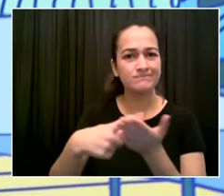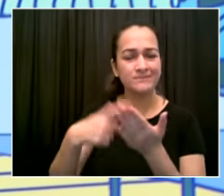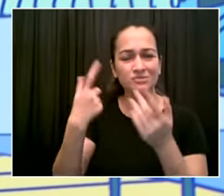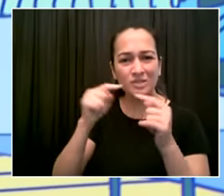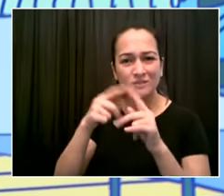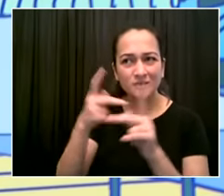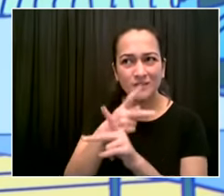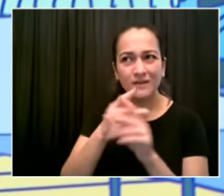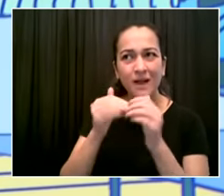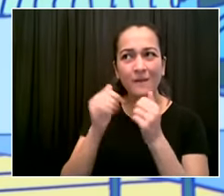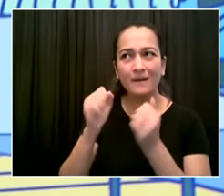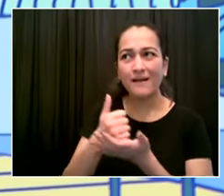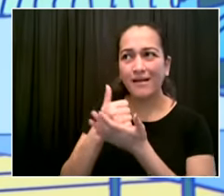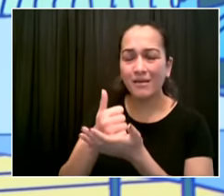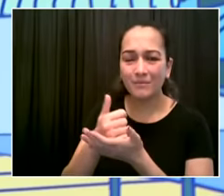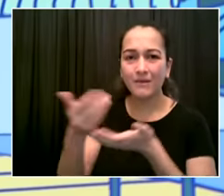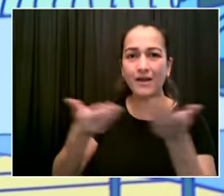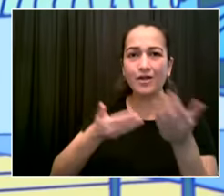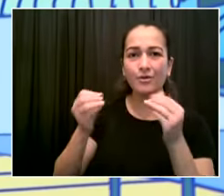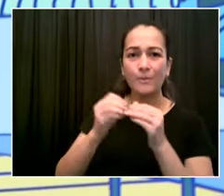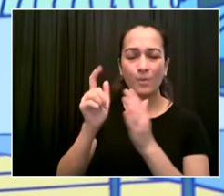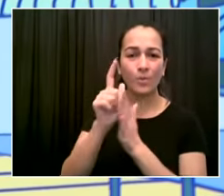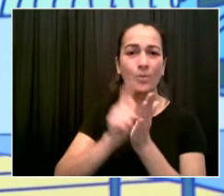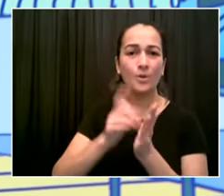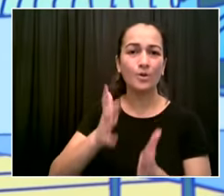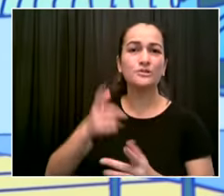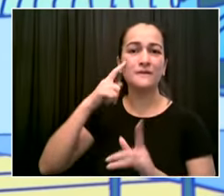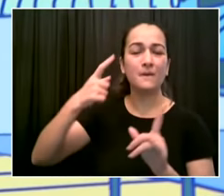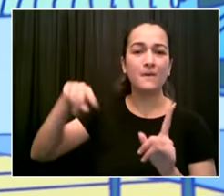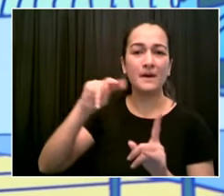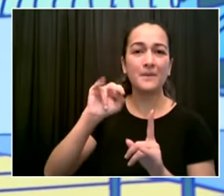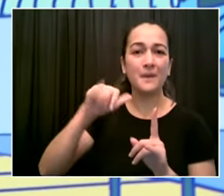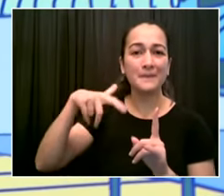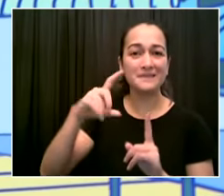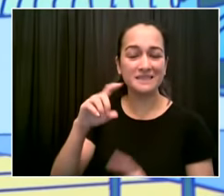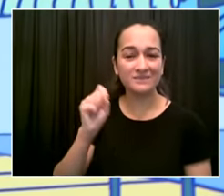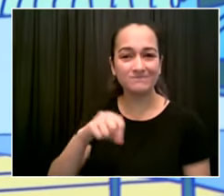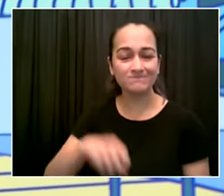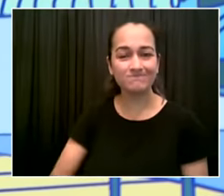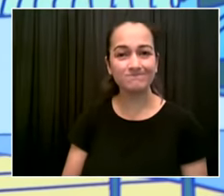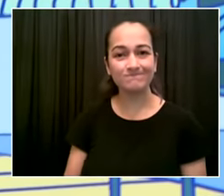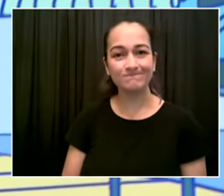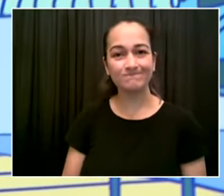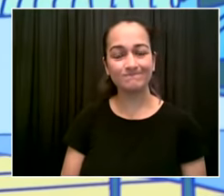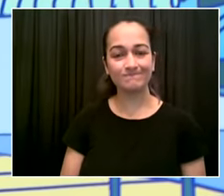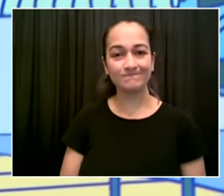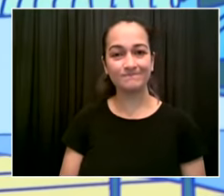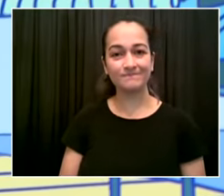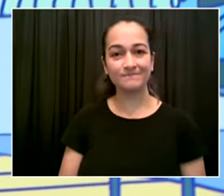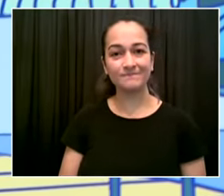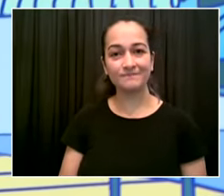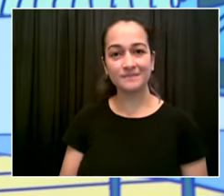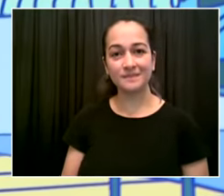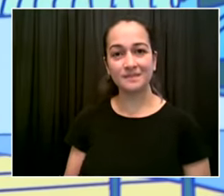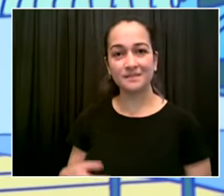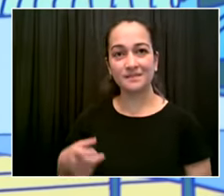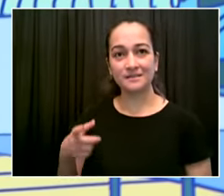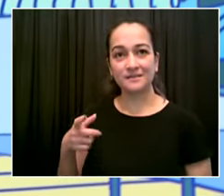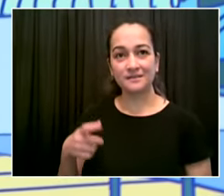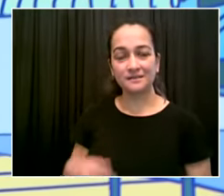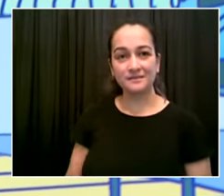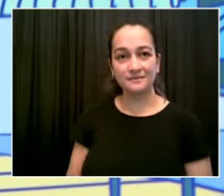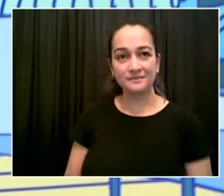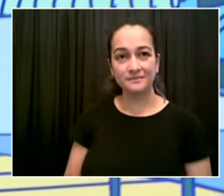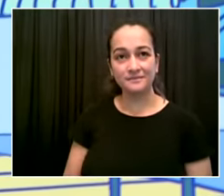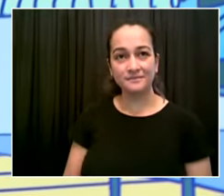instructions so i want to ask you out loud what number are you seeing as the desired number off off the top of my head i think